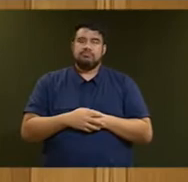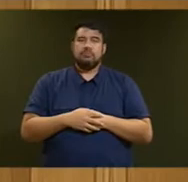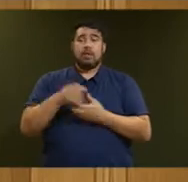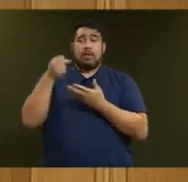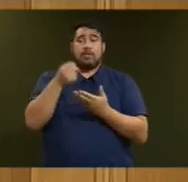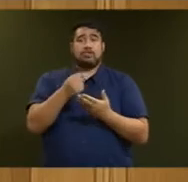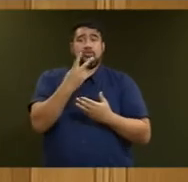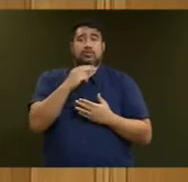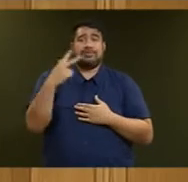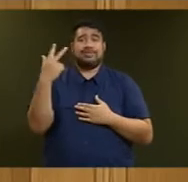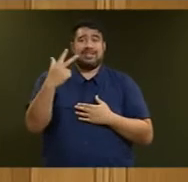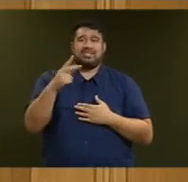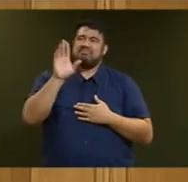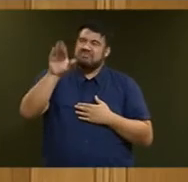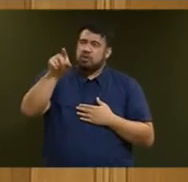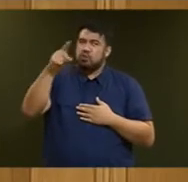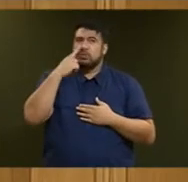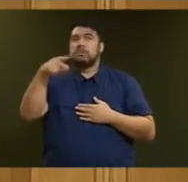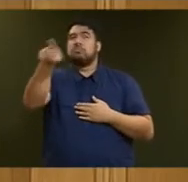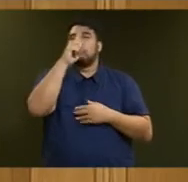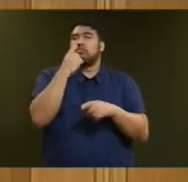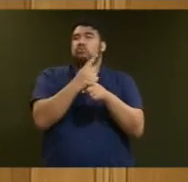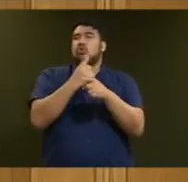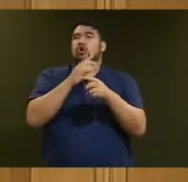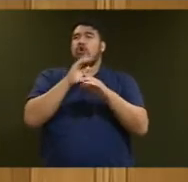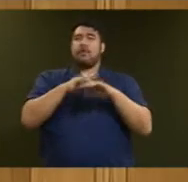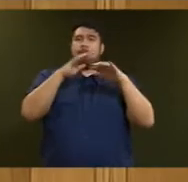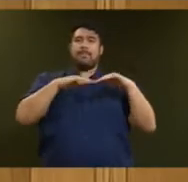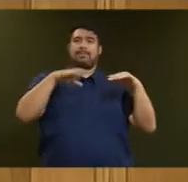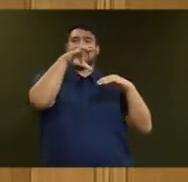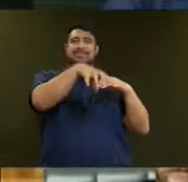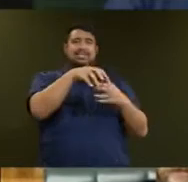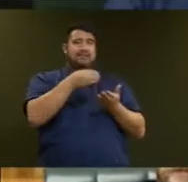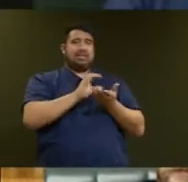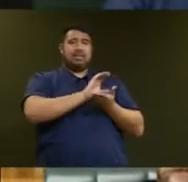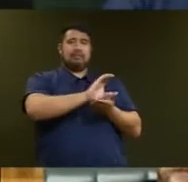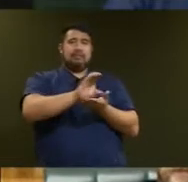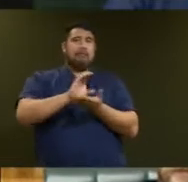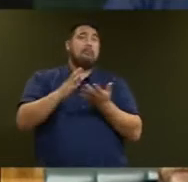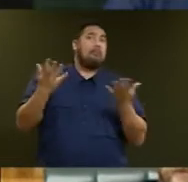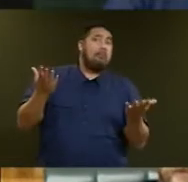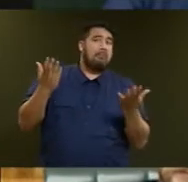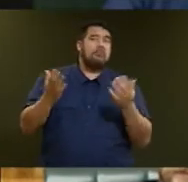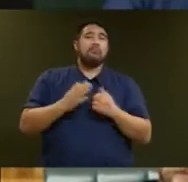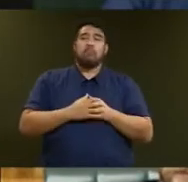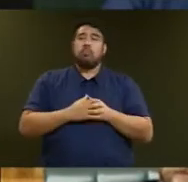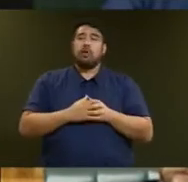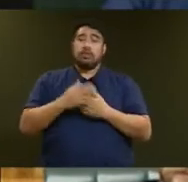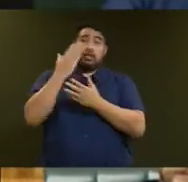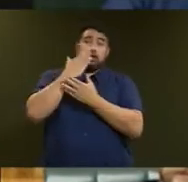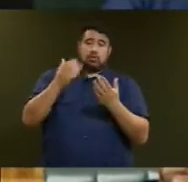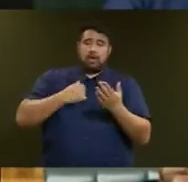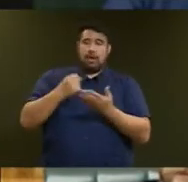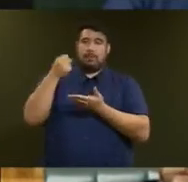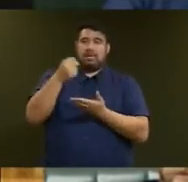has he seen on increases to public sector funding? Mr Speaker. I said on Budget Day that this was a foundational budget